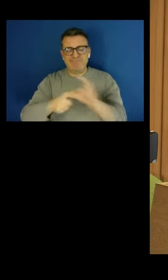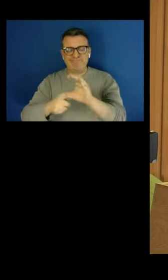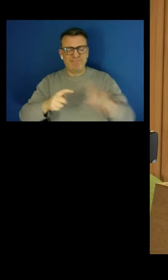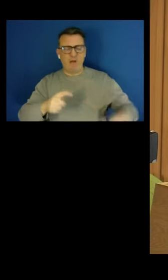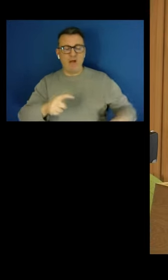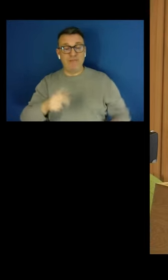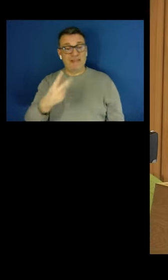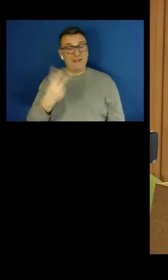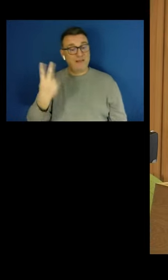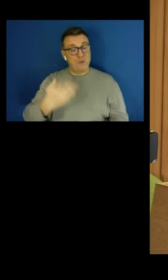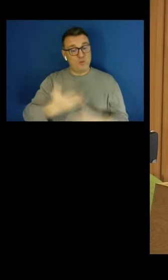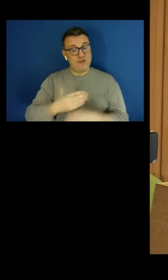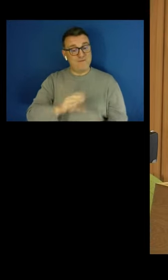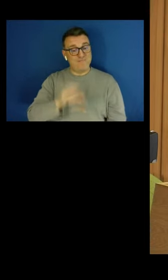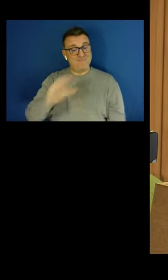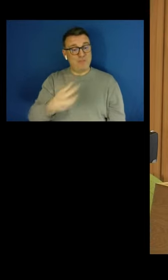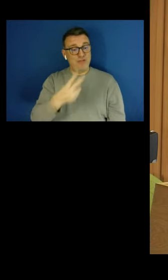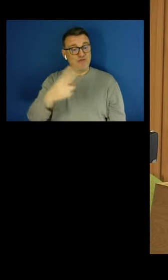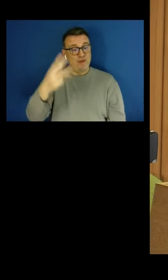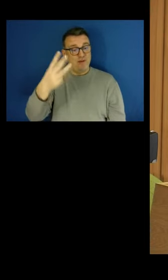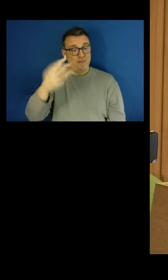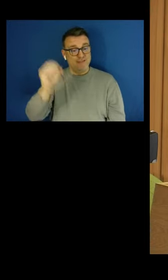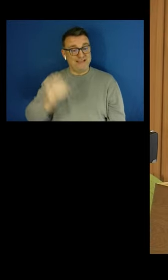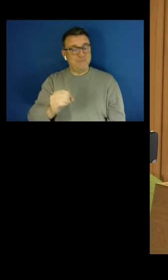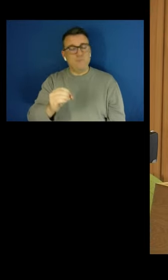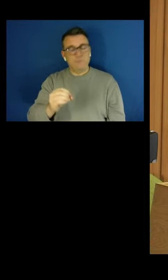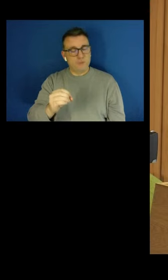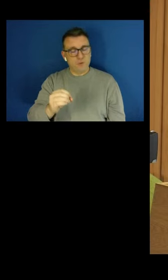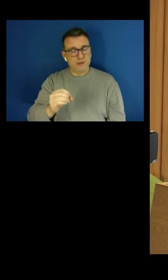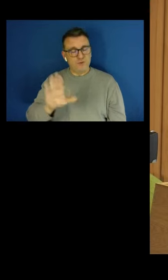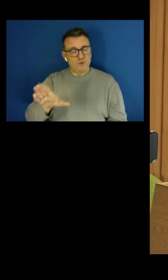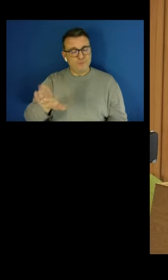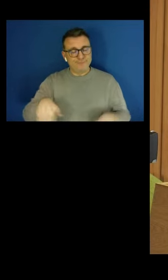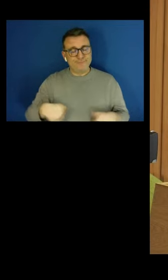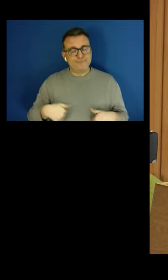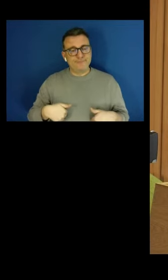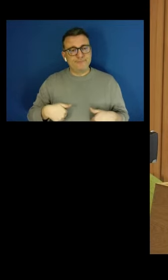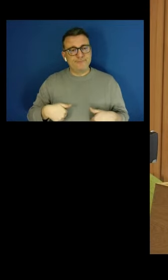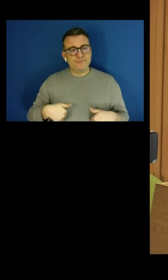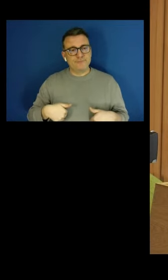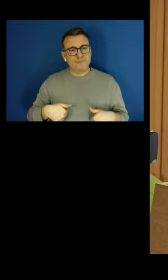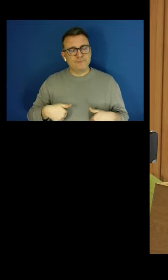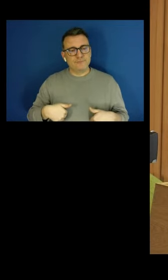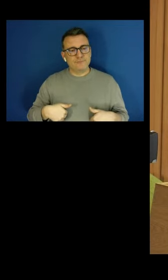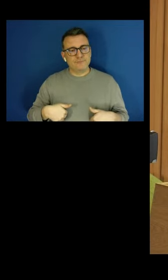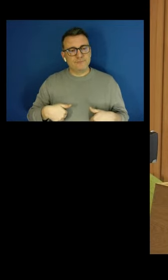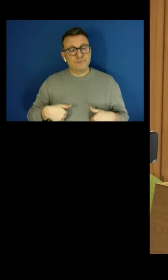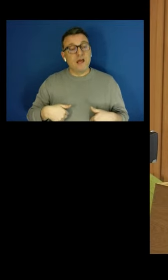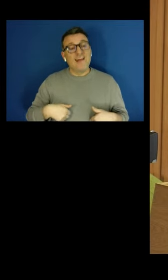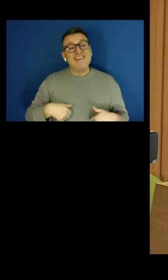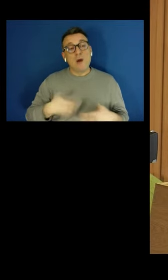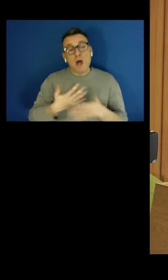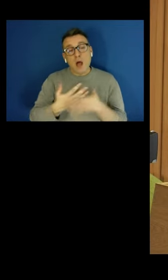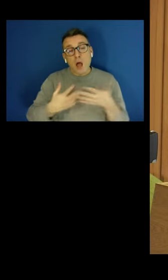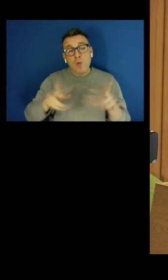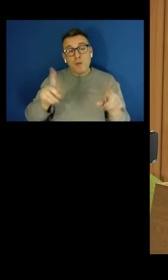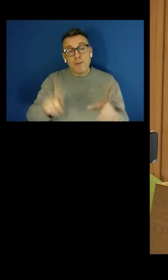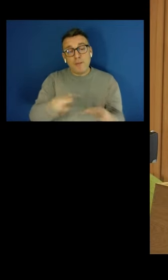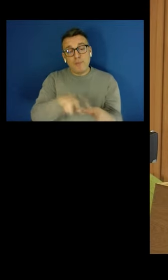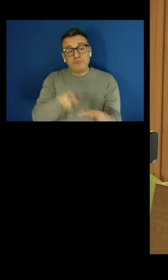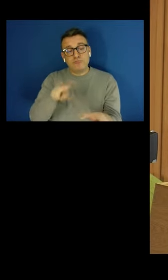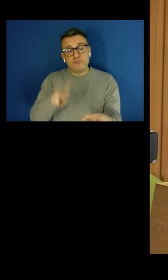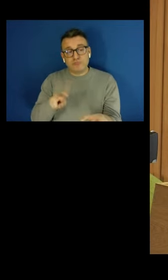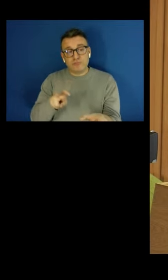In practice, opting out has been very low, even in the current cost of living crisis, when people have been